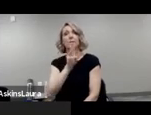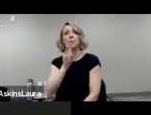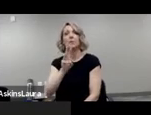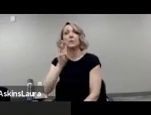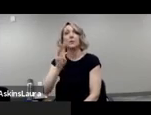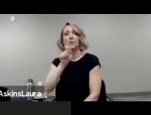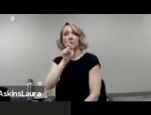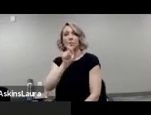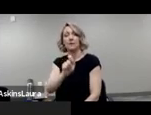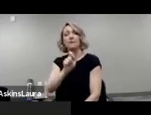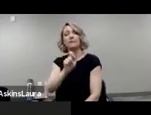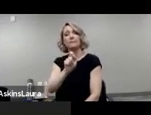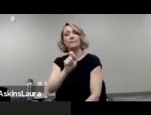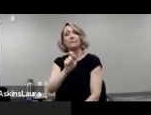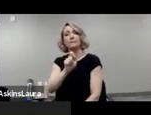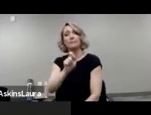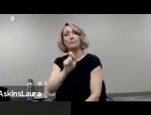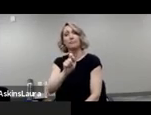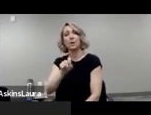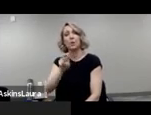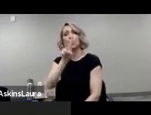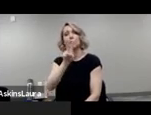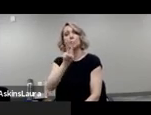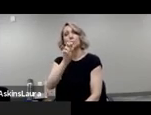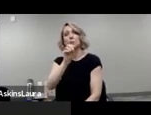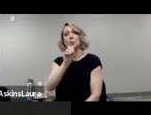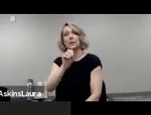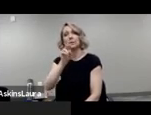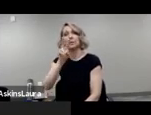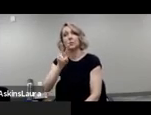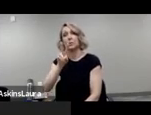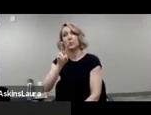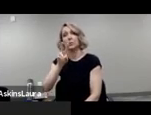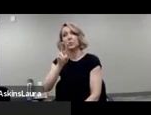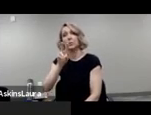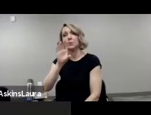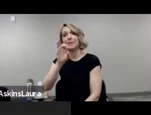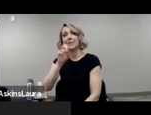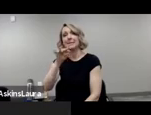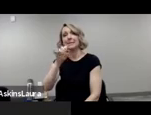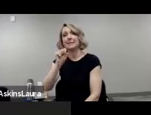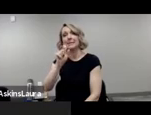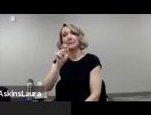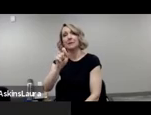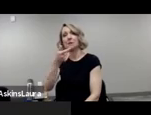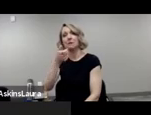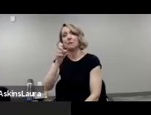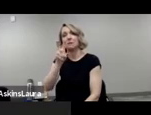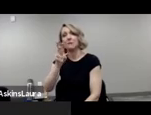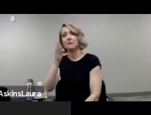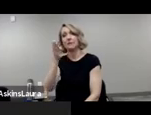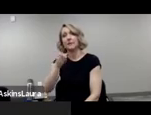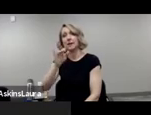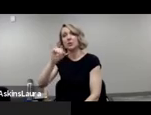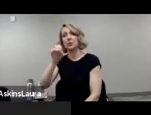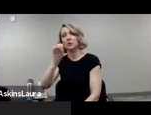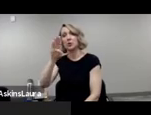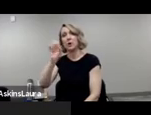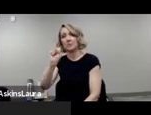.2002census.gov slash jobs.